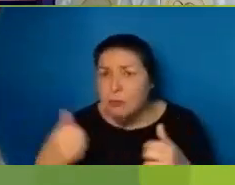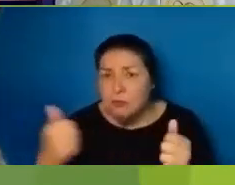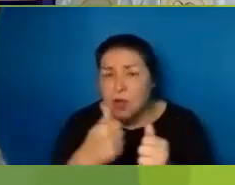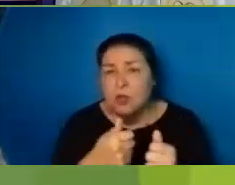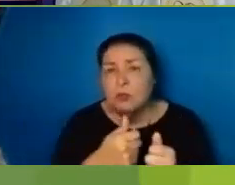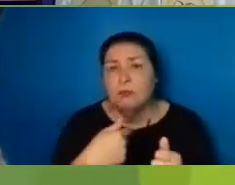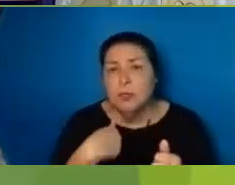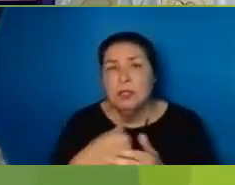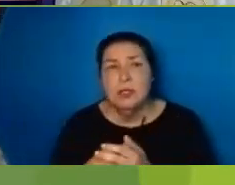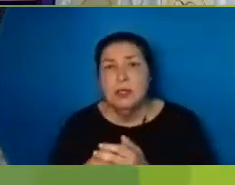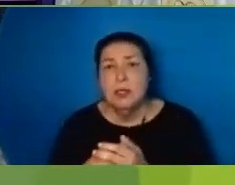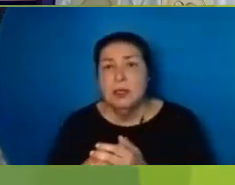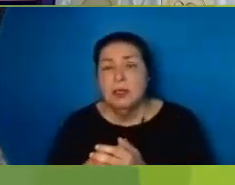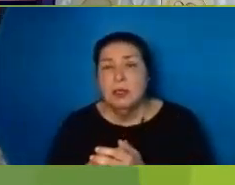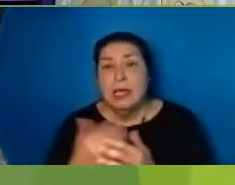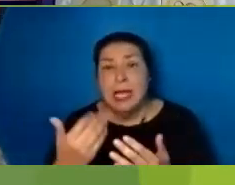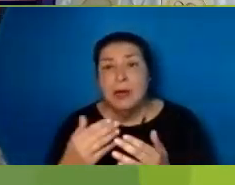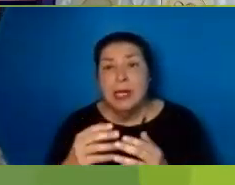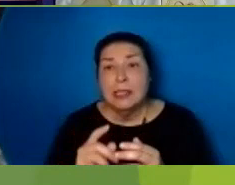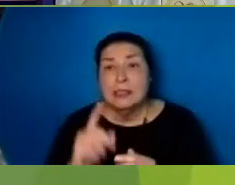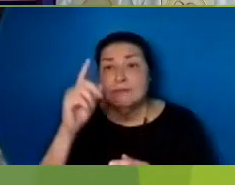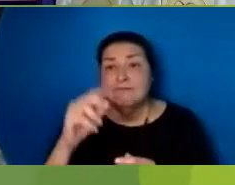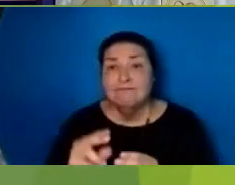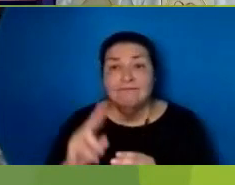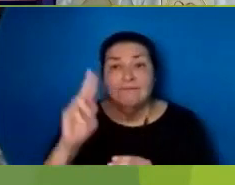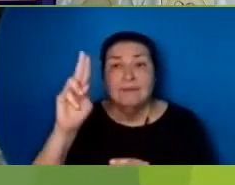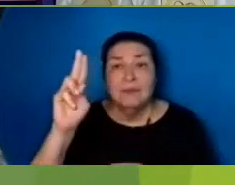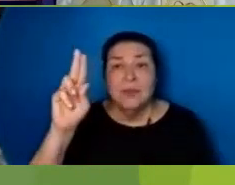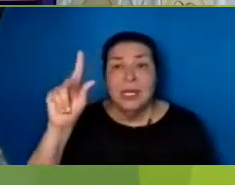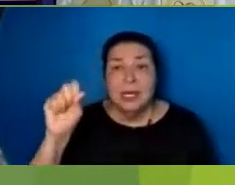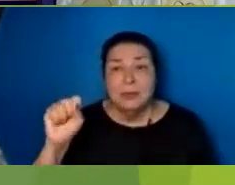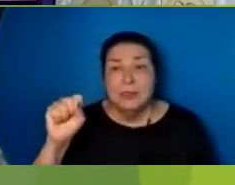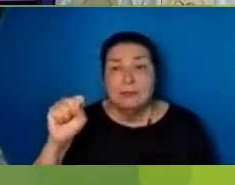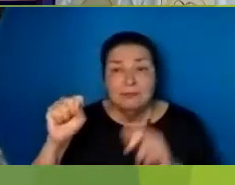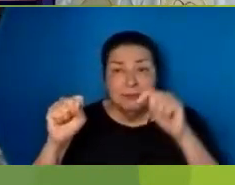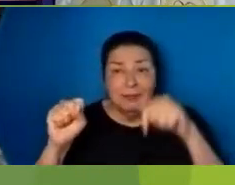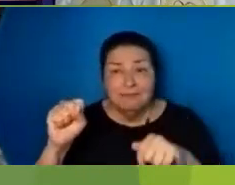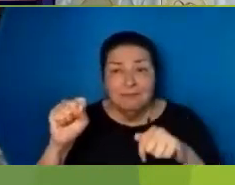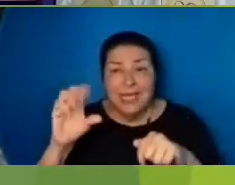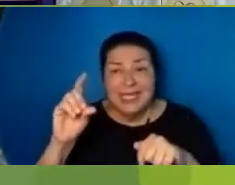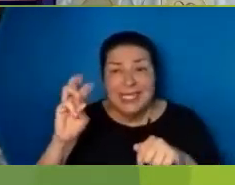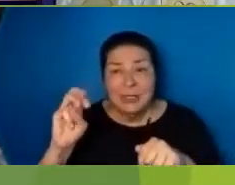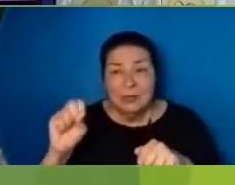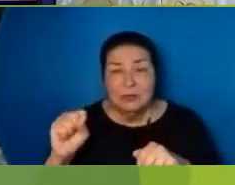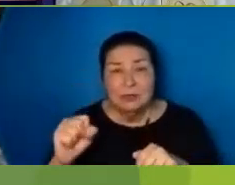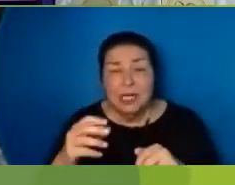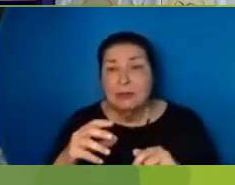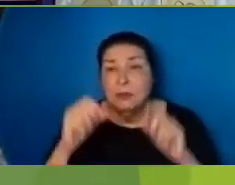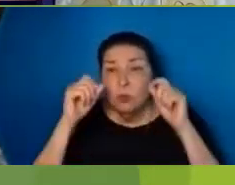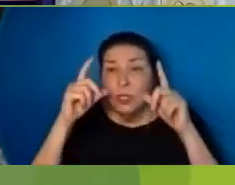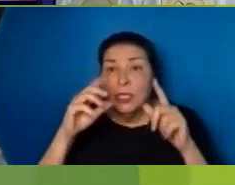ups And downs Witness Jesus Bringing back That dead girl And calming The storms